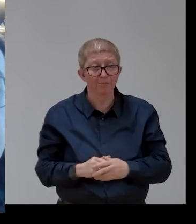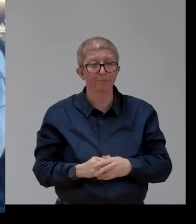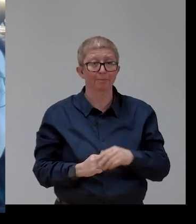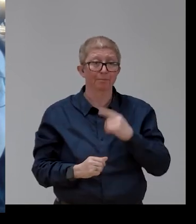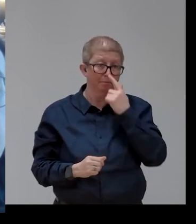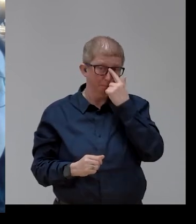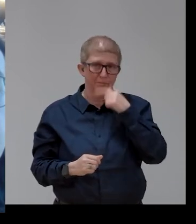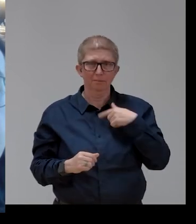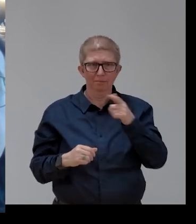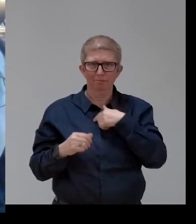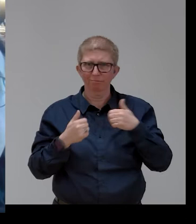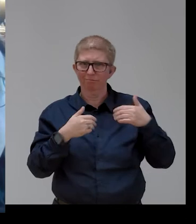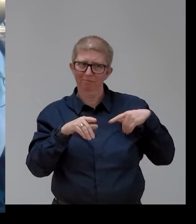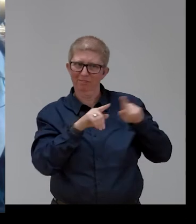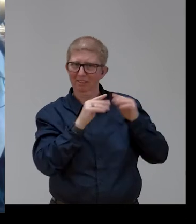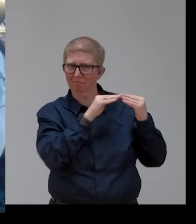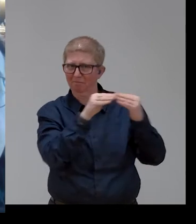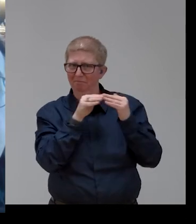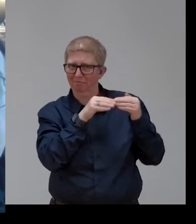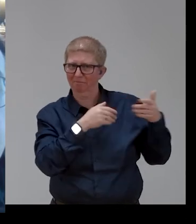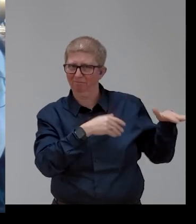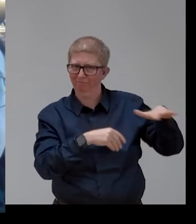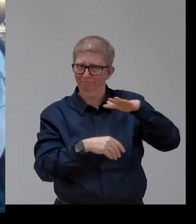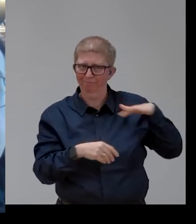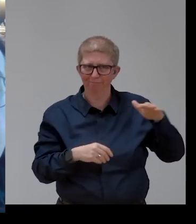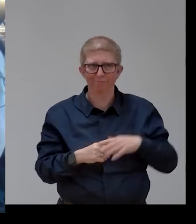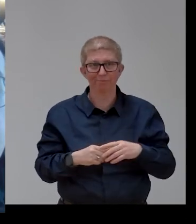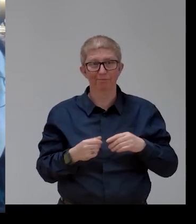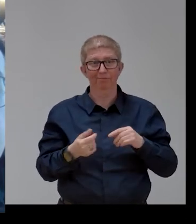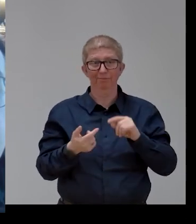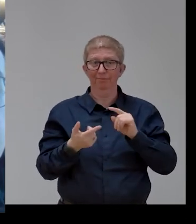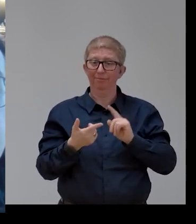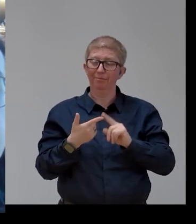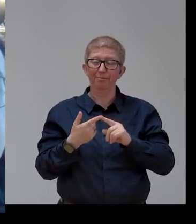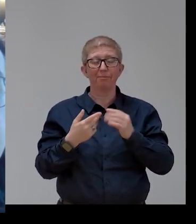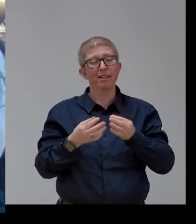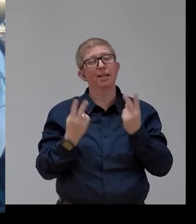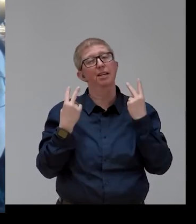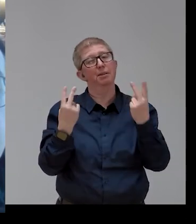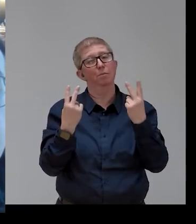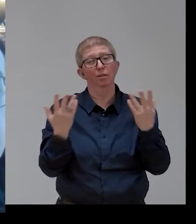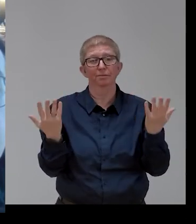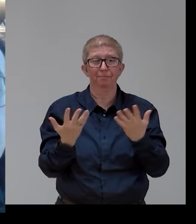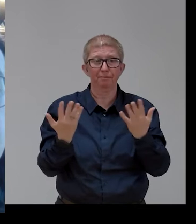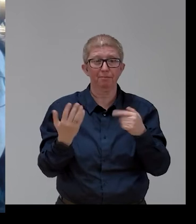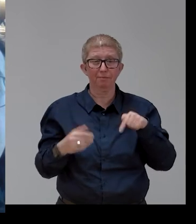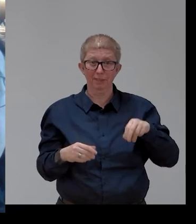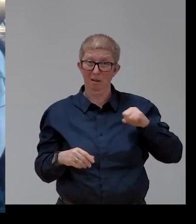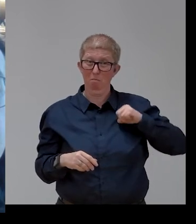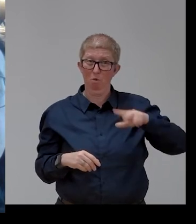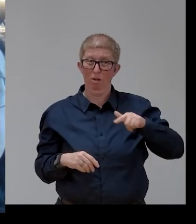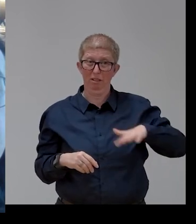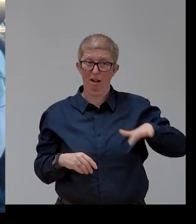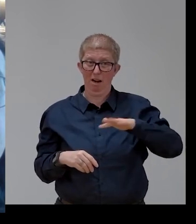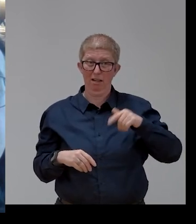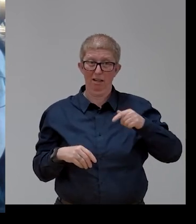Secondly, it is important to stress that the Portuguese presidency of the Council